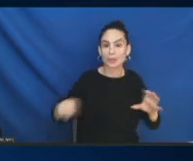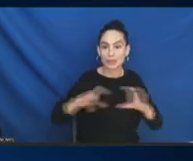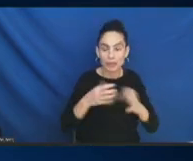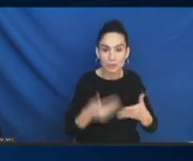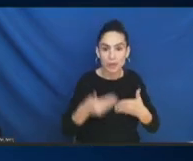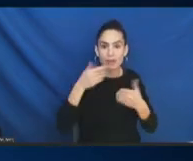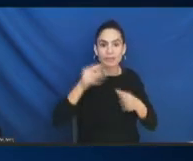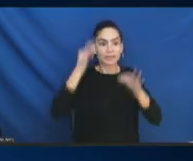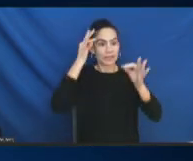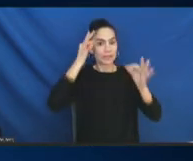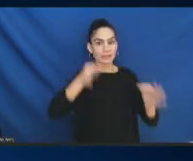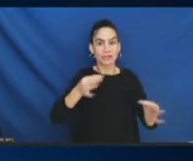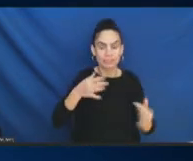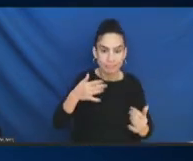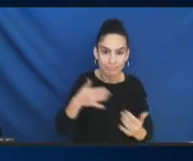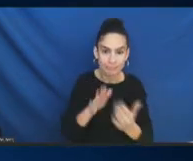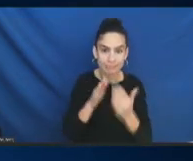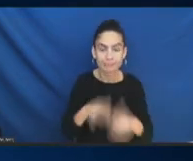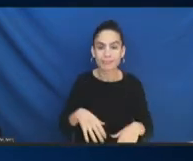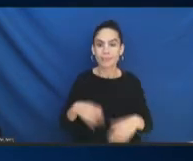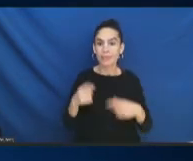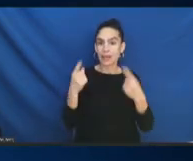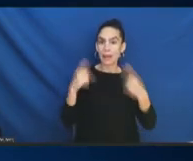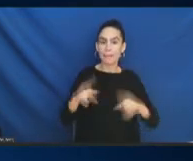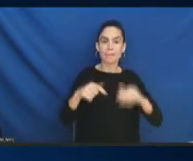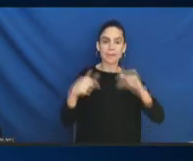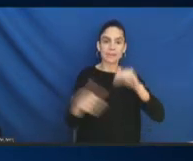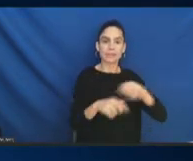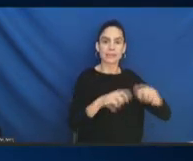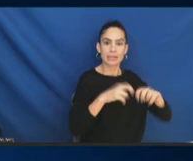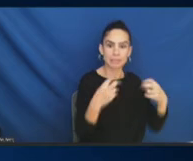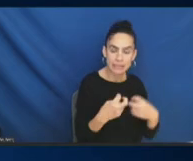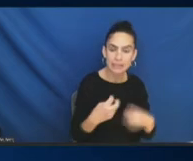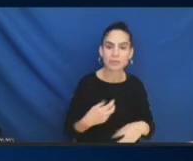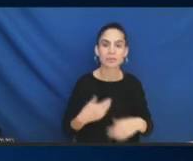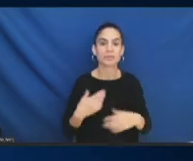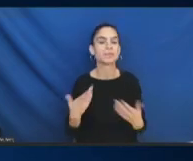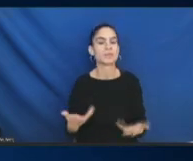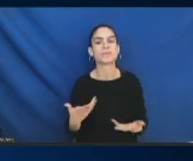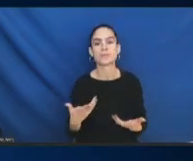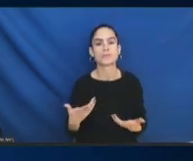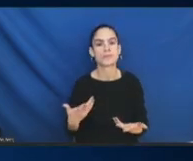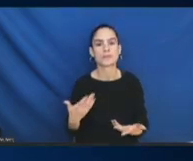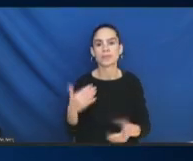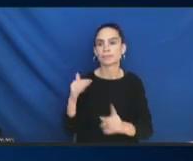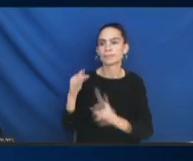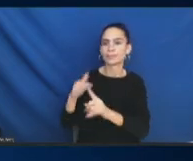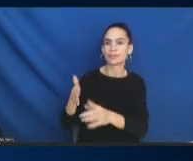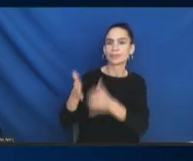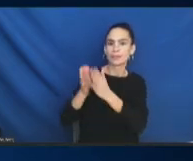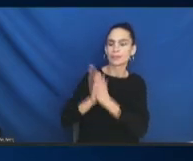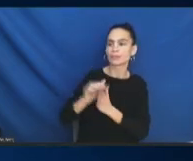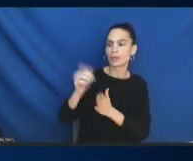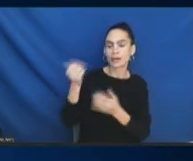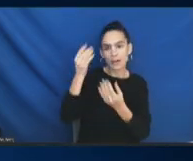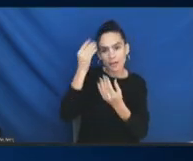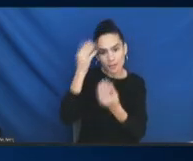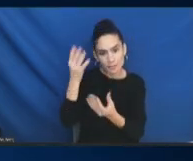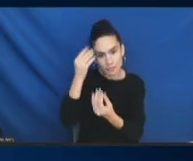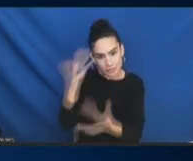the subcommittees. And if you need additional information to inform those decisions, if they're related, that is permissible.